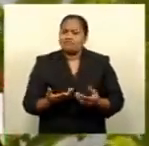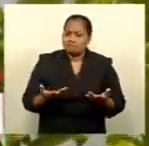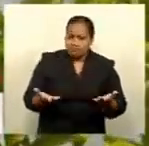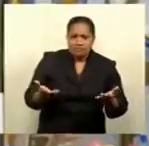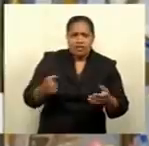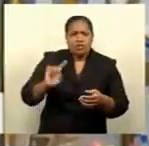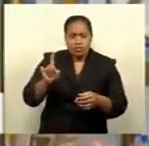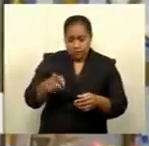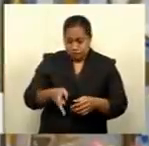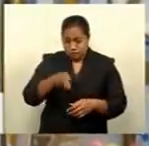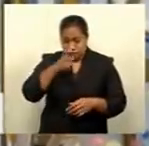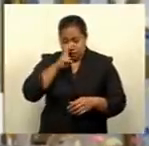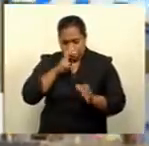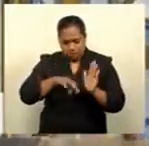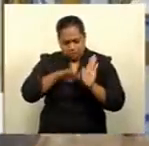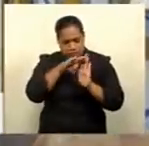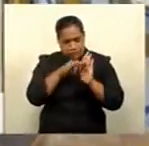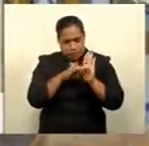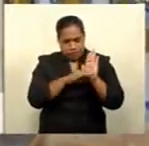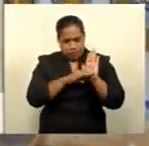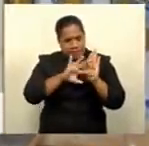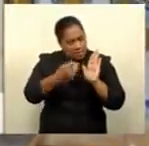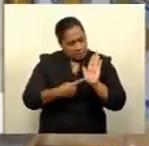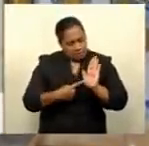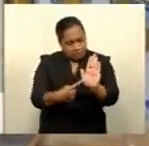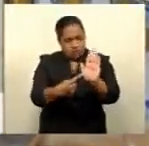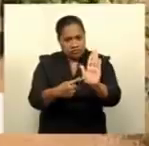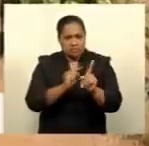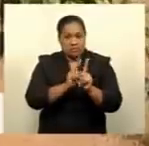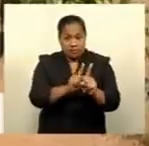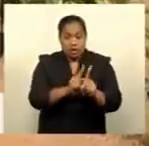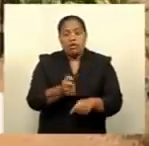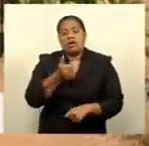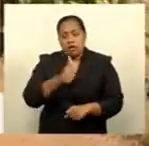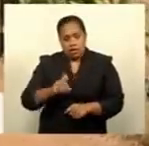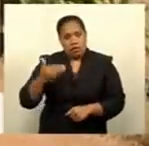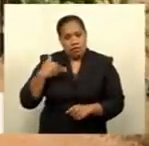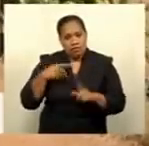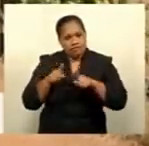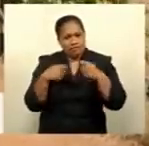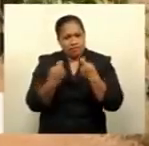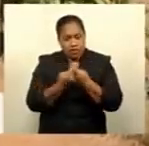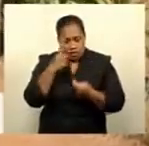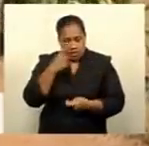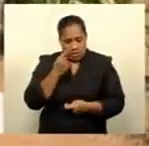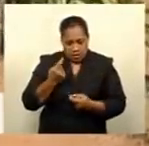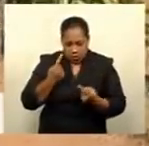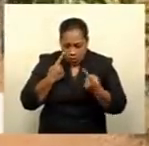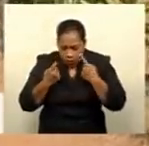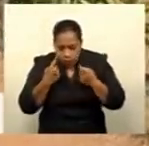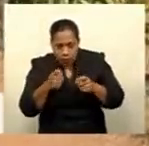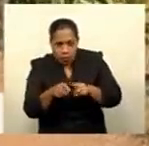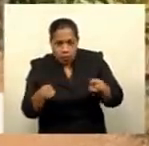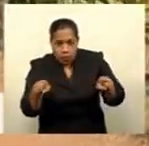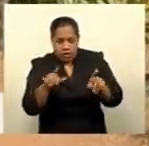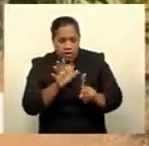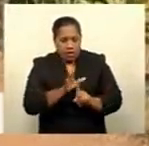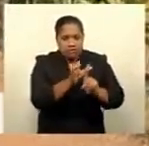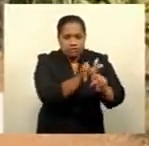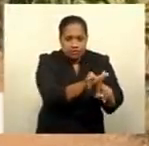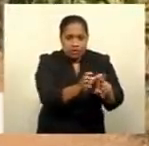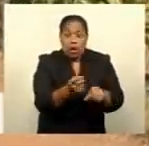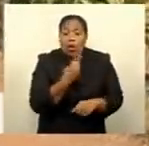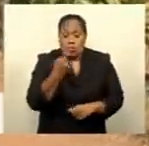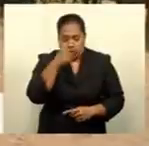that strict containment measures be put in place, as it will allow health teams to identify and isolate those who have been